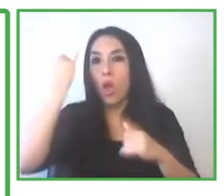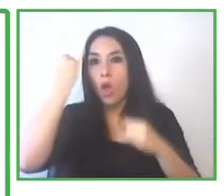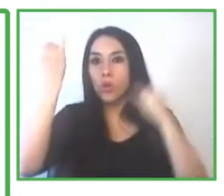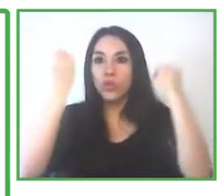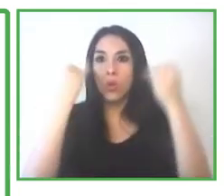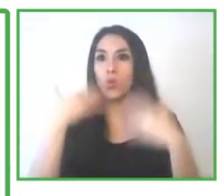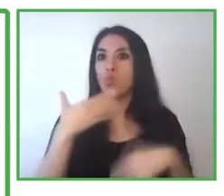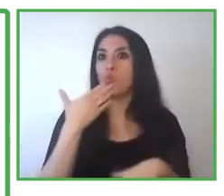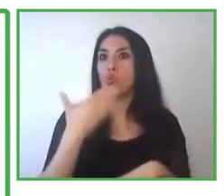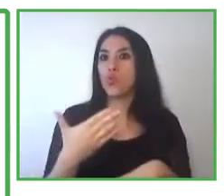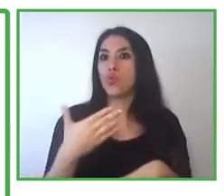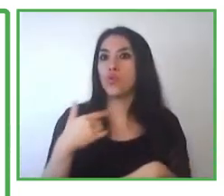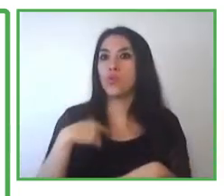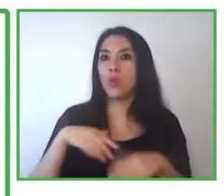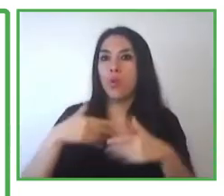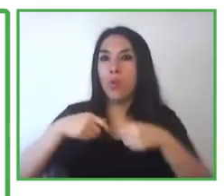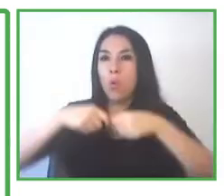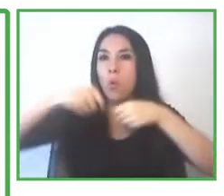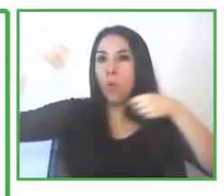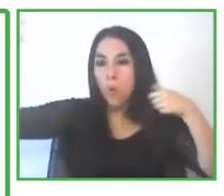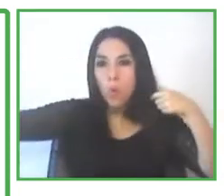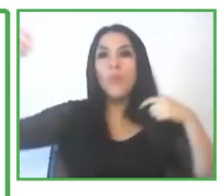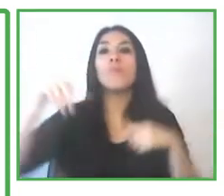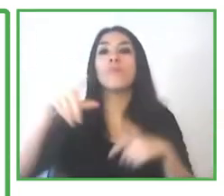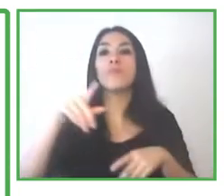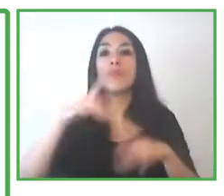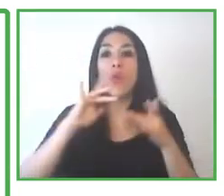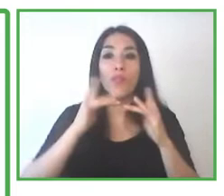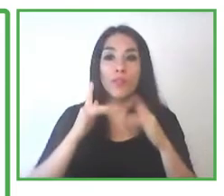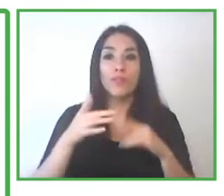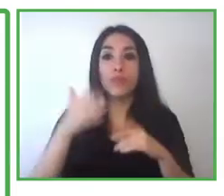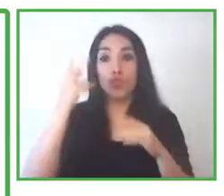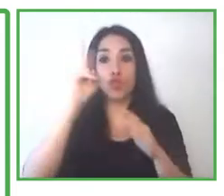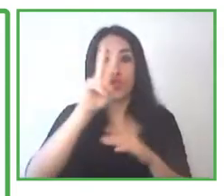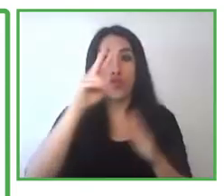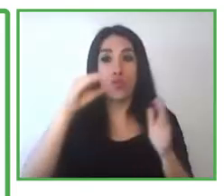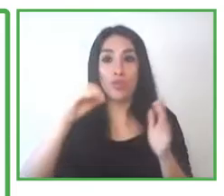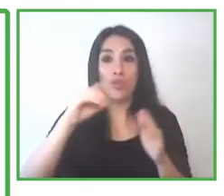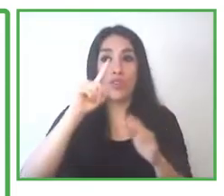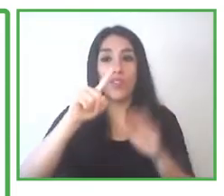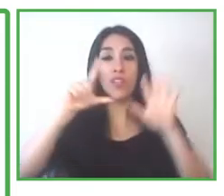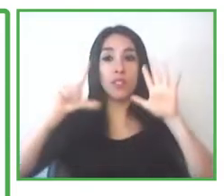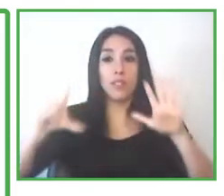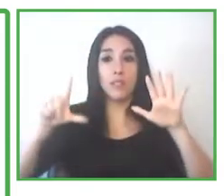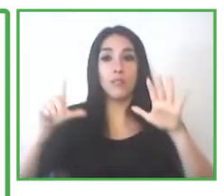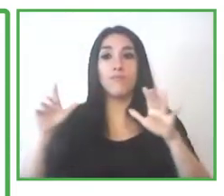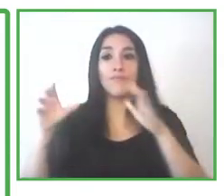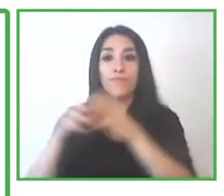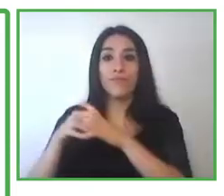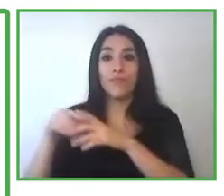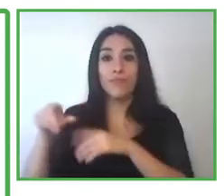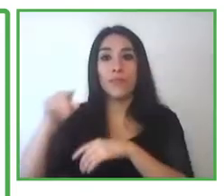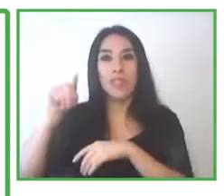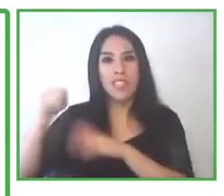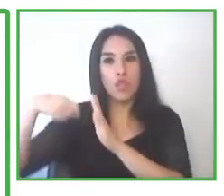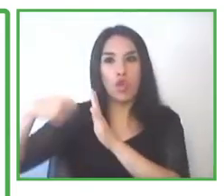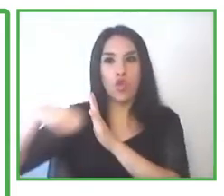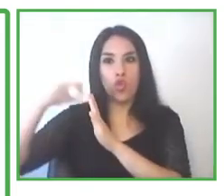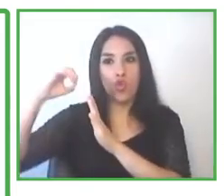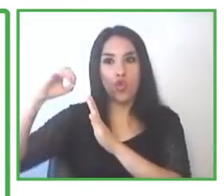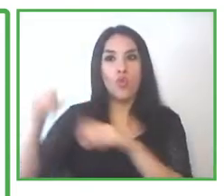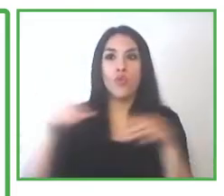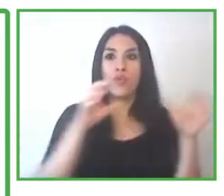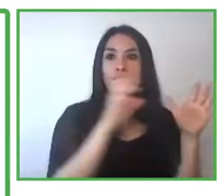distance. And as many of you know, in 2017, Zero Project and Ashoka partnered to